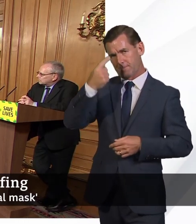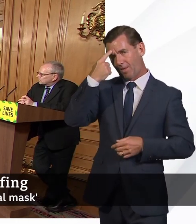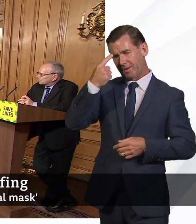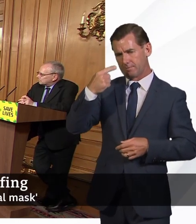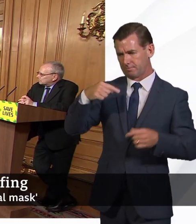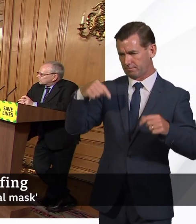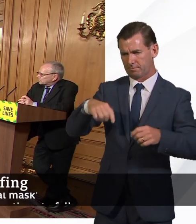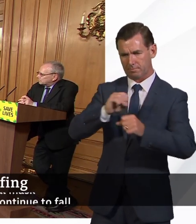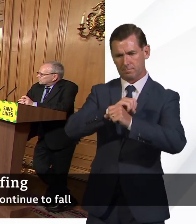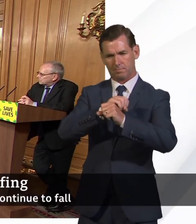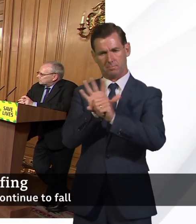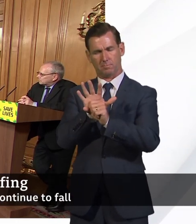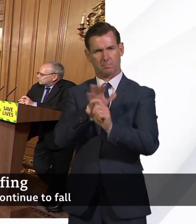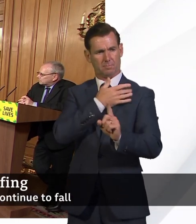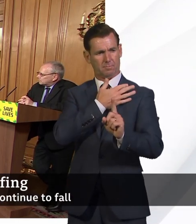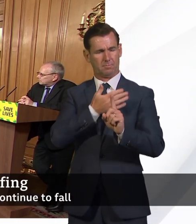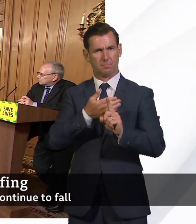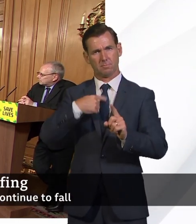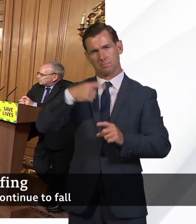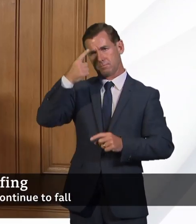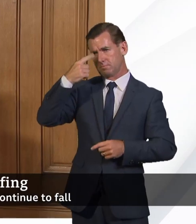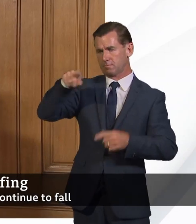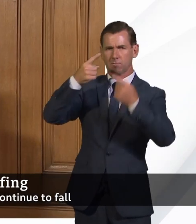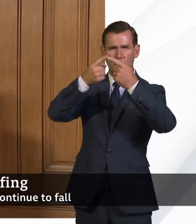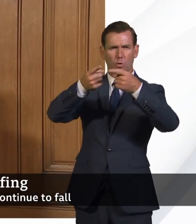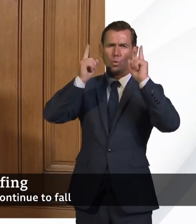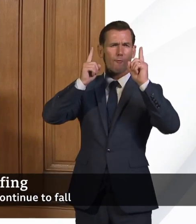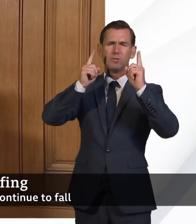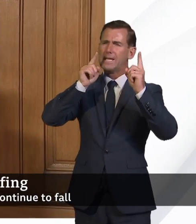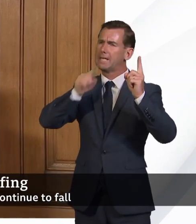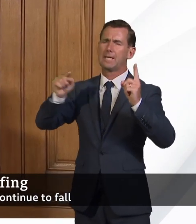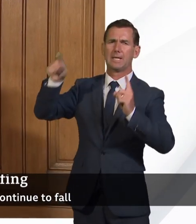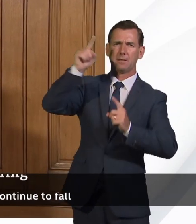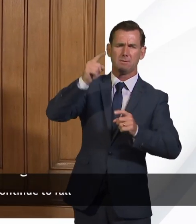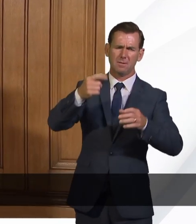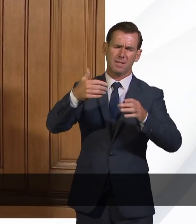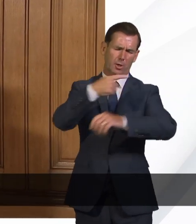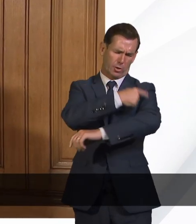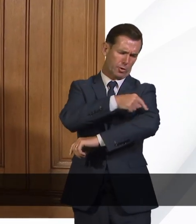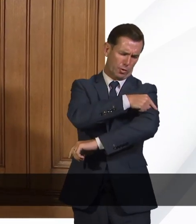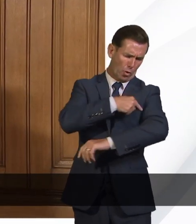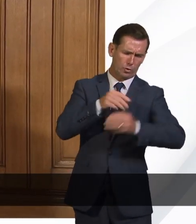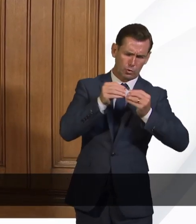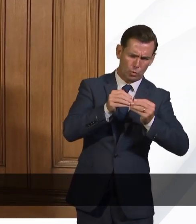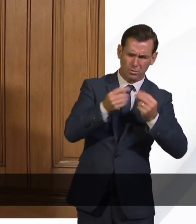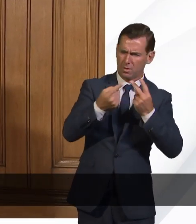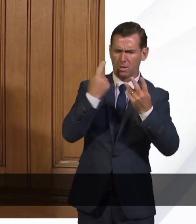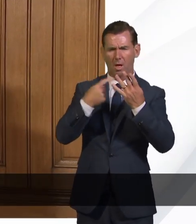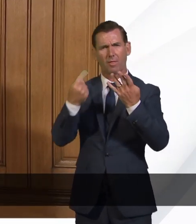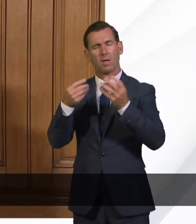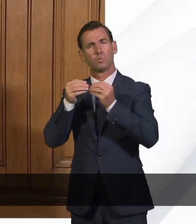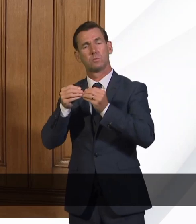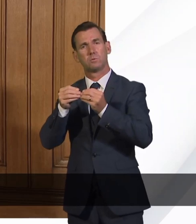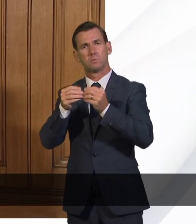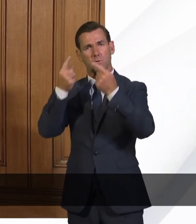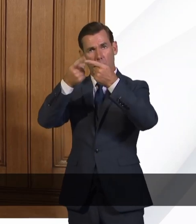COVID, and I think this is education, higher education in general, which would include nurses, but other professional groups, is that universities,